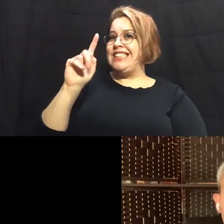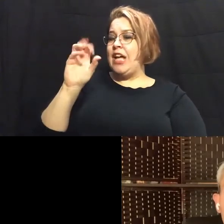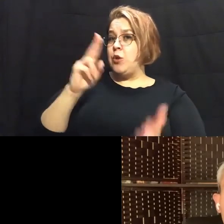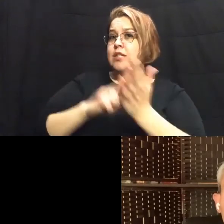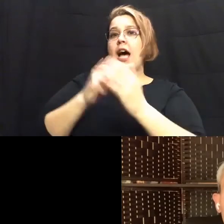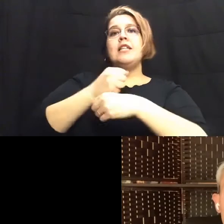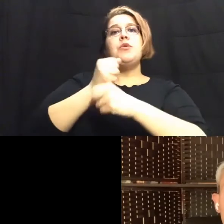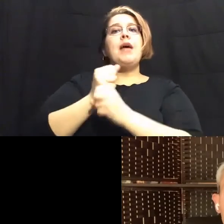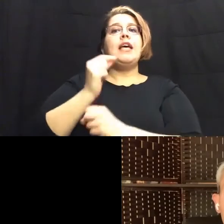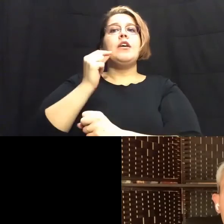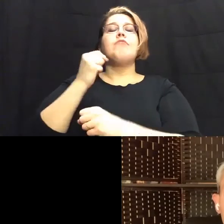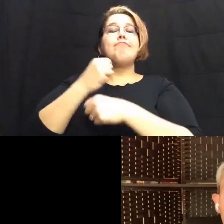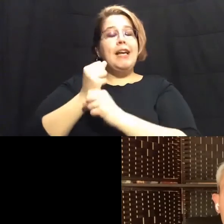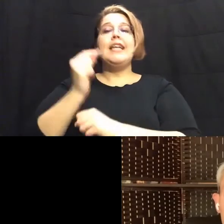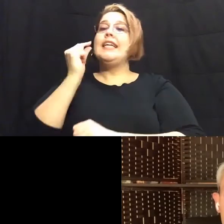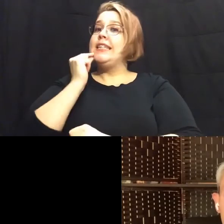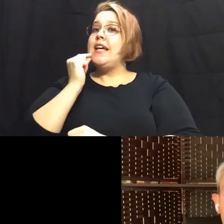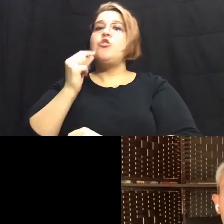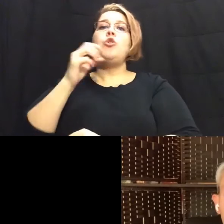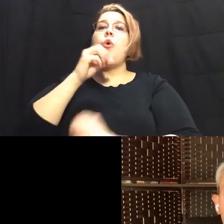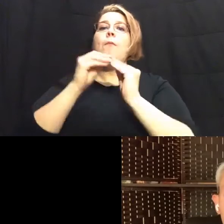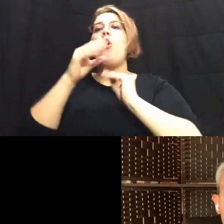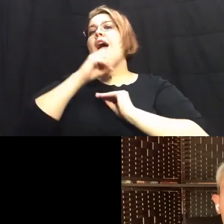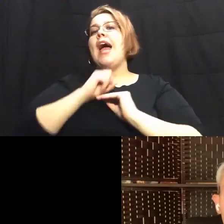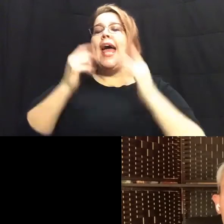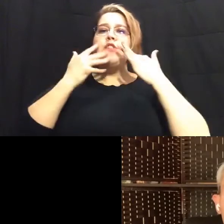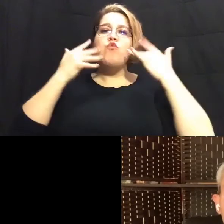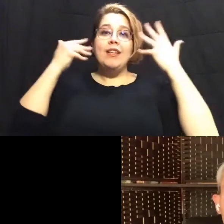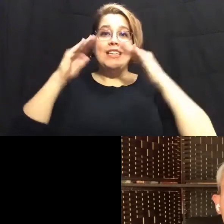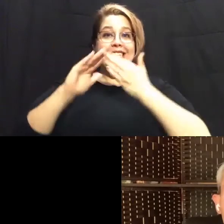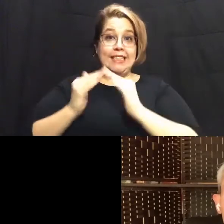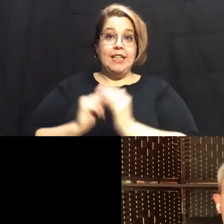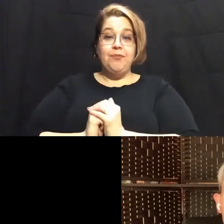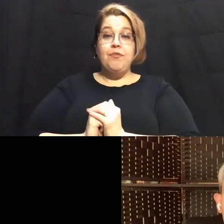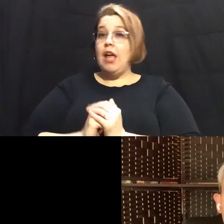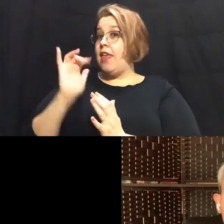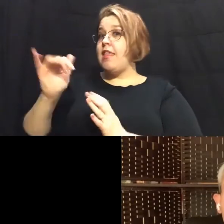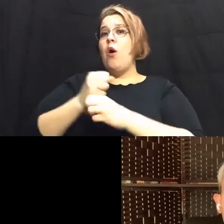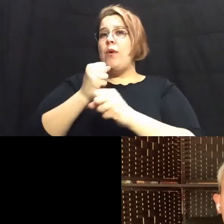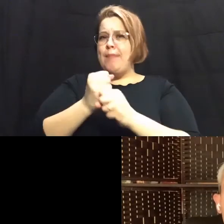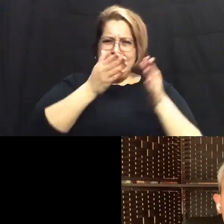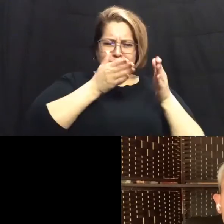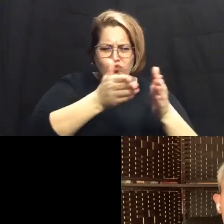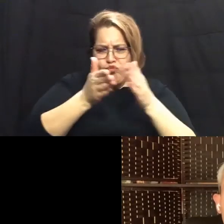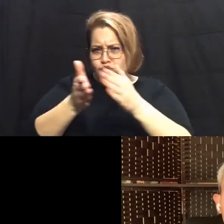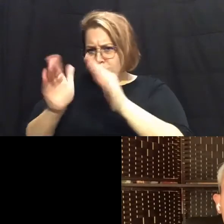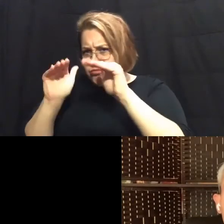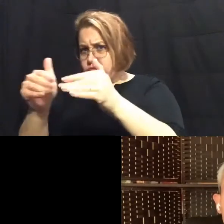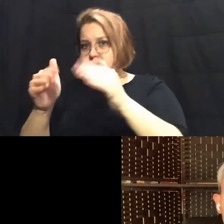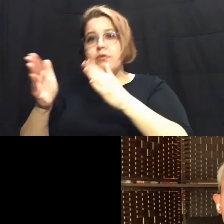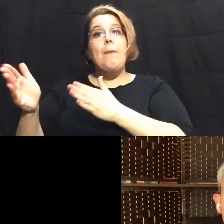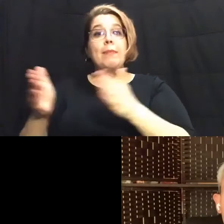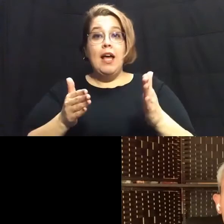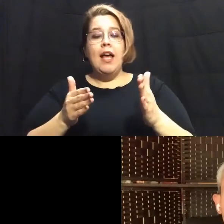antonio or making san antonio age-friendly city and in doing so we created a strategic plan uh to focus on